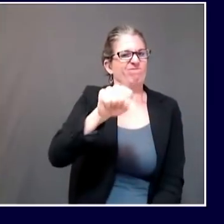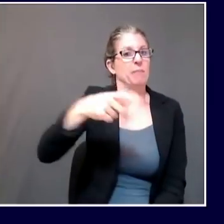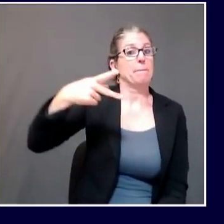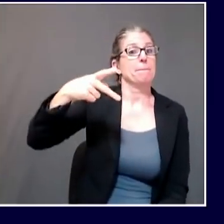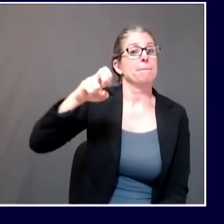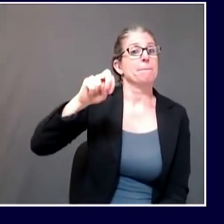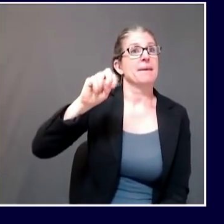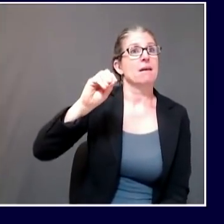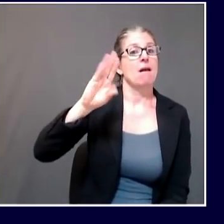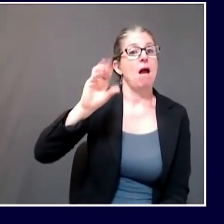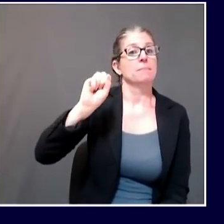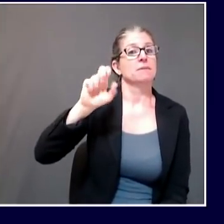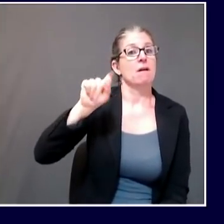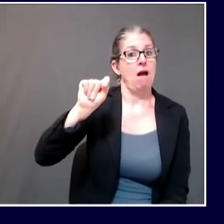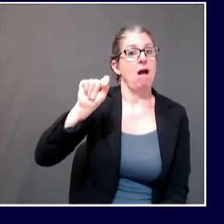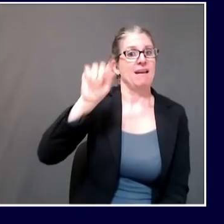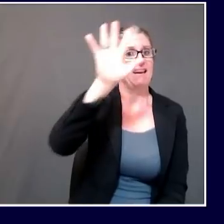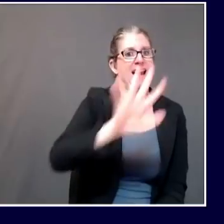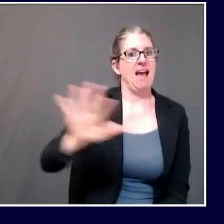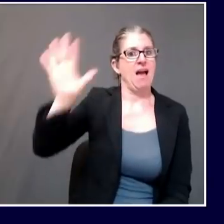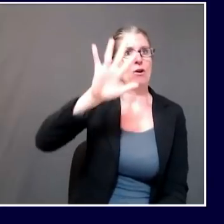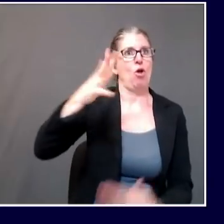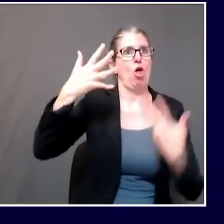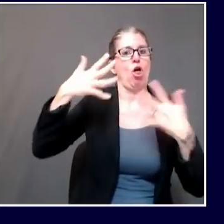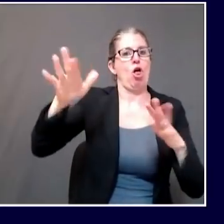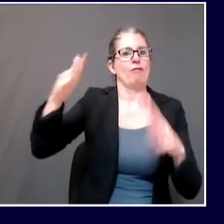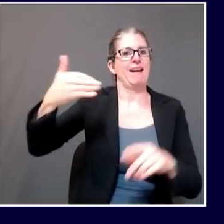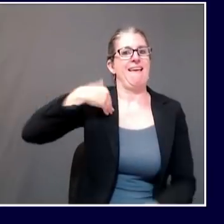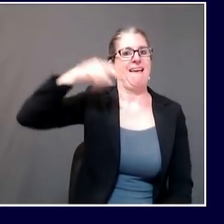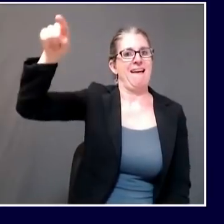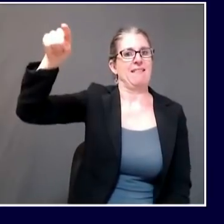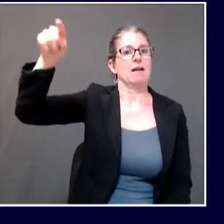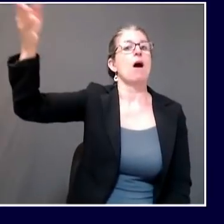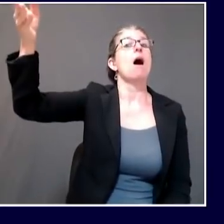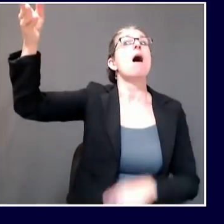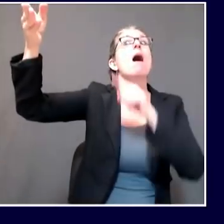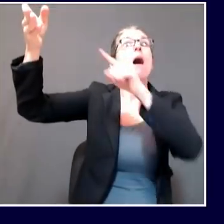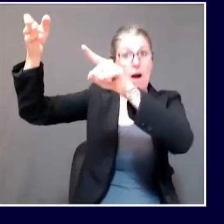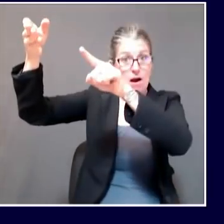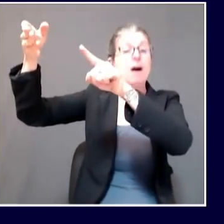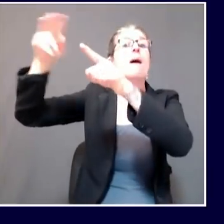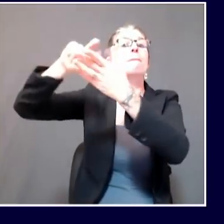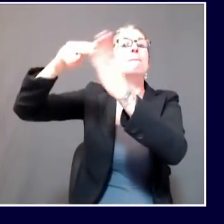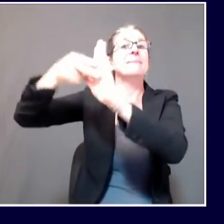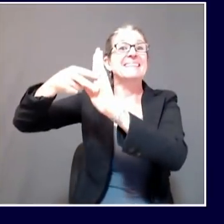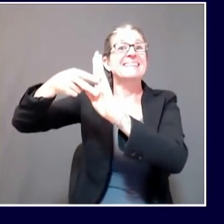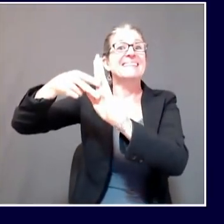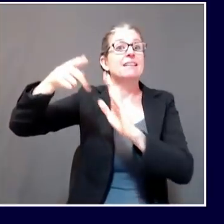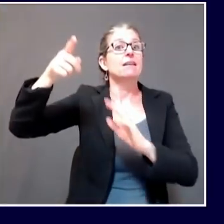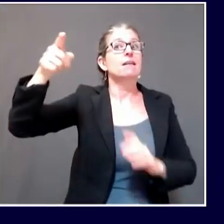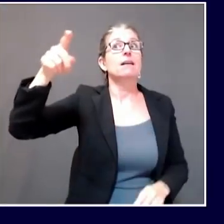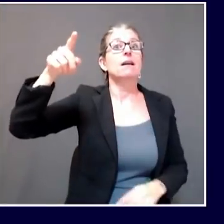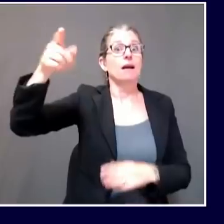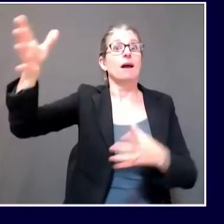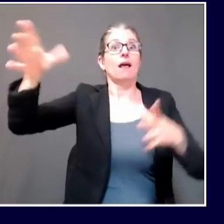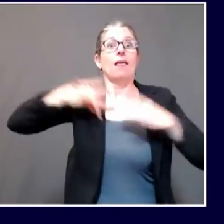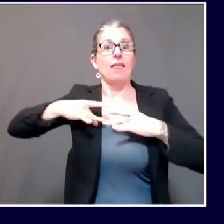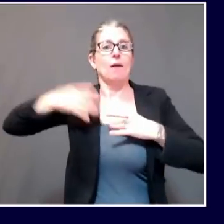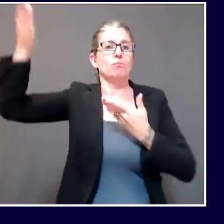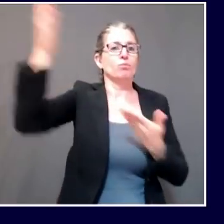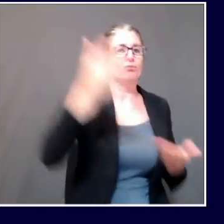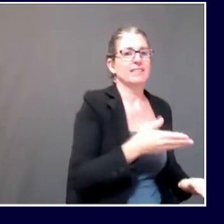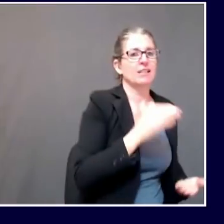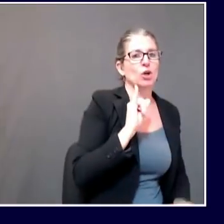I don't want to so much comment on the exact mechanics of patient number one, patient number two, out of fear for reviewing